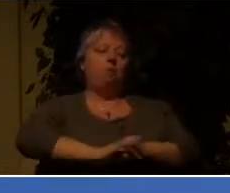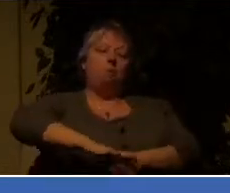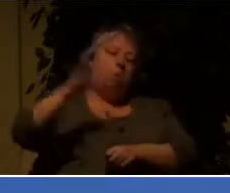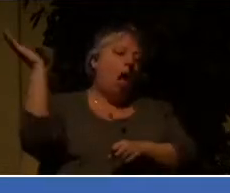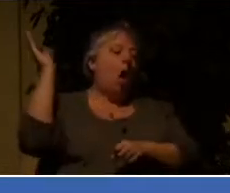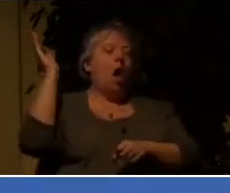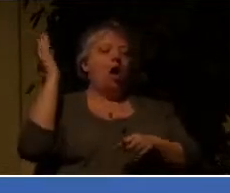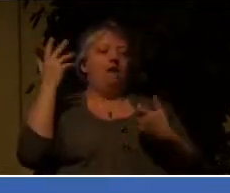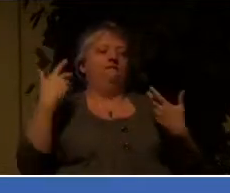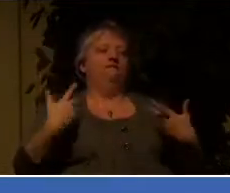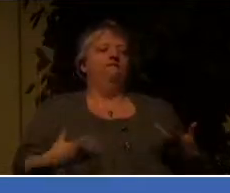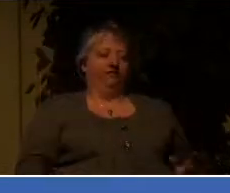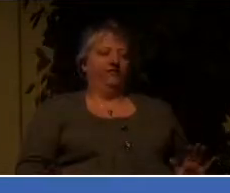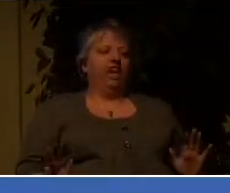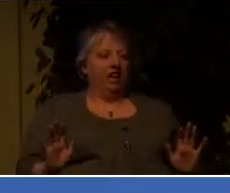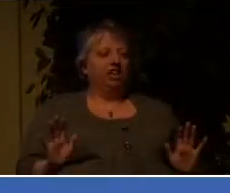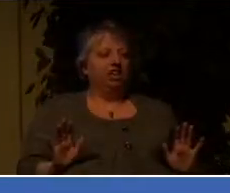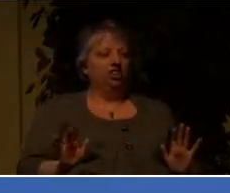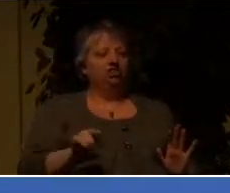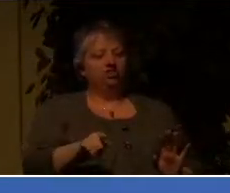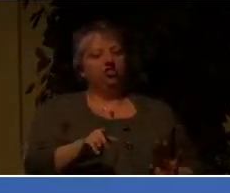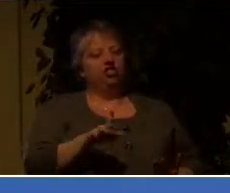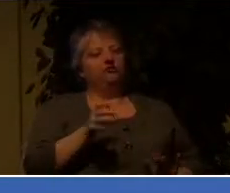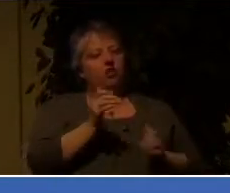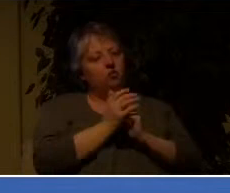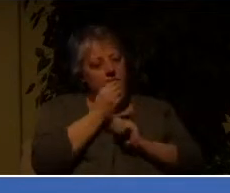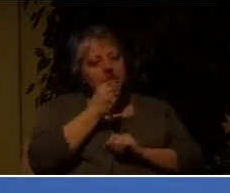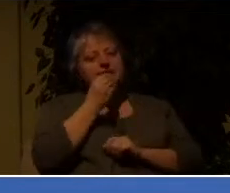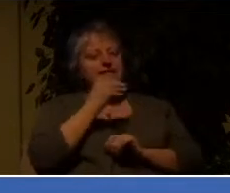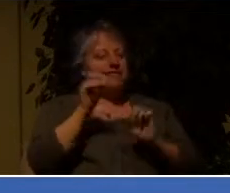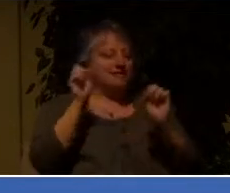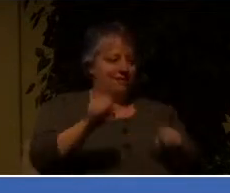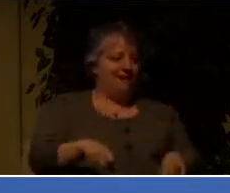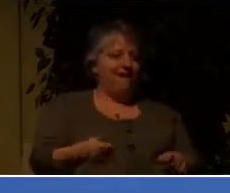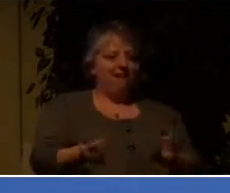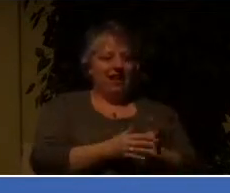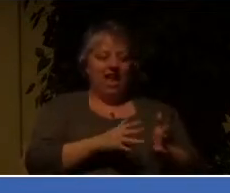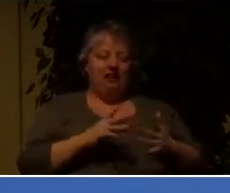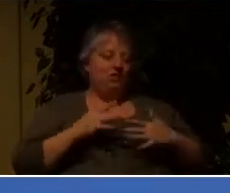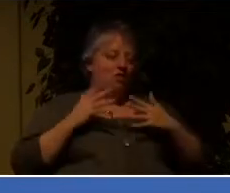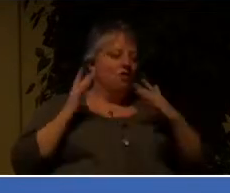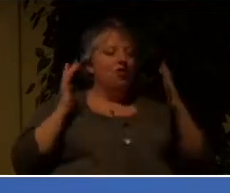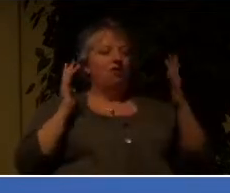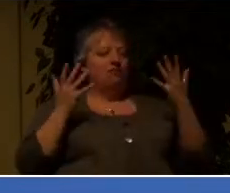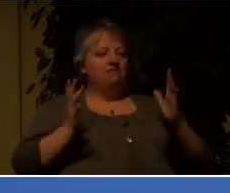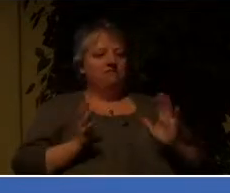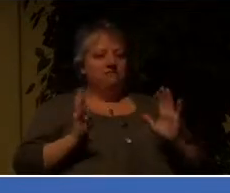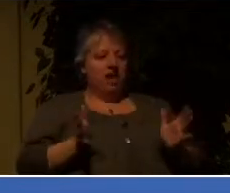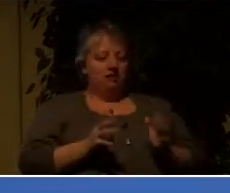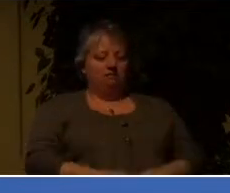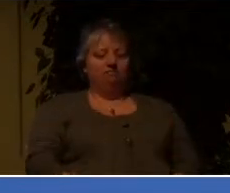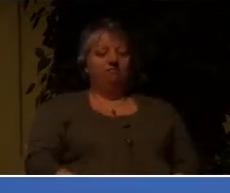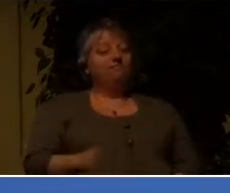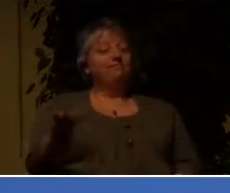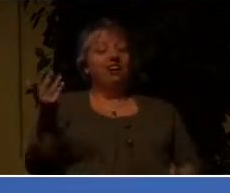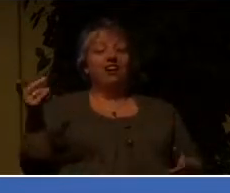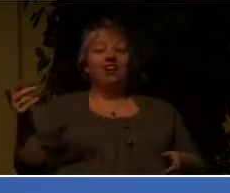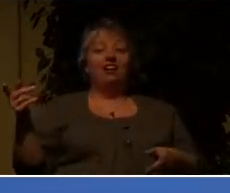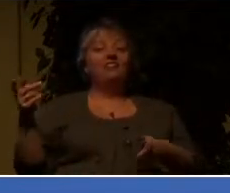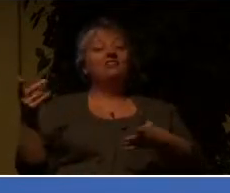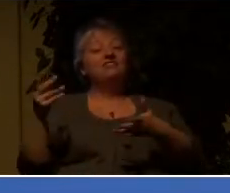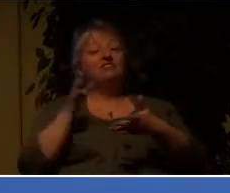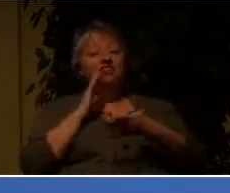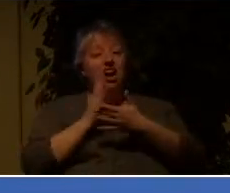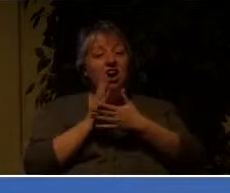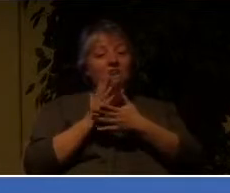That is the power of Jesus. And I want to tell you something. You know, we've talked about treasures coming out of the darkness. I hear